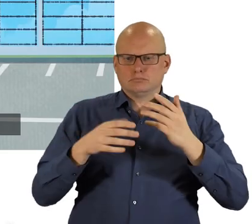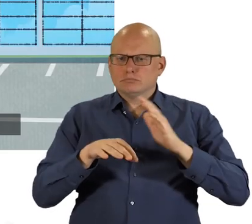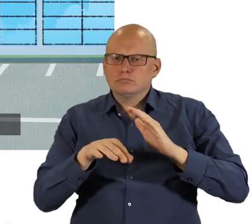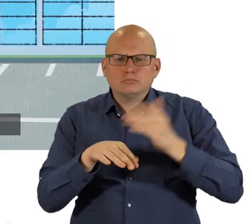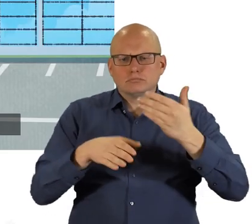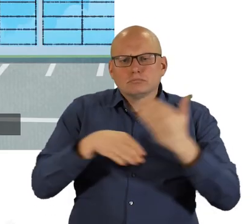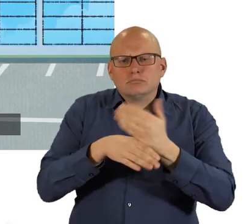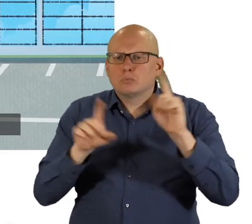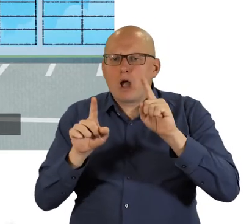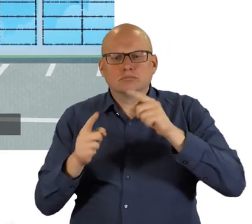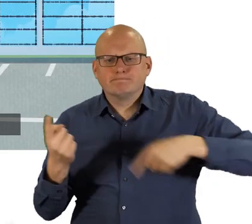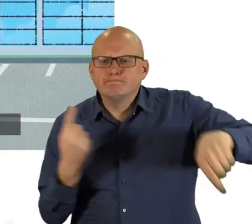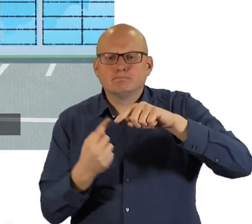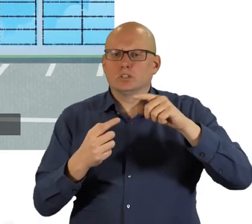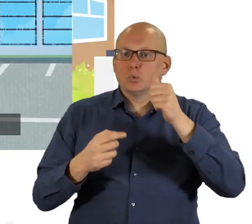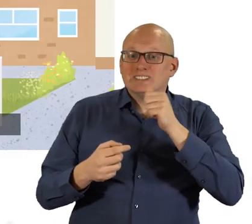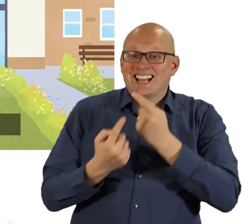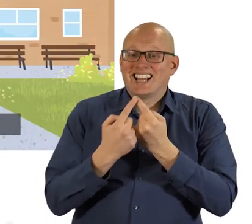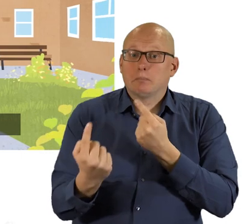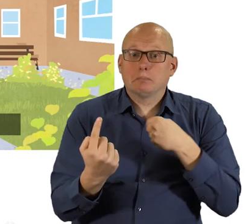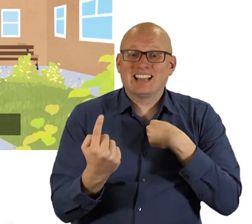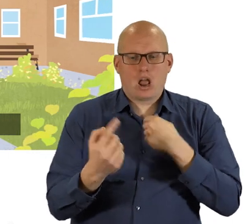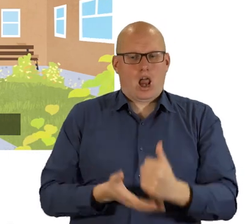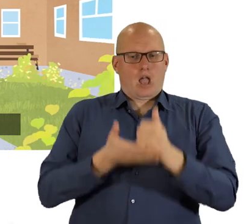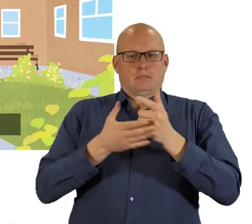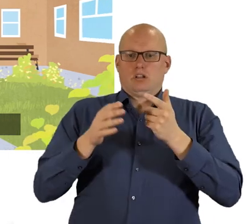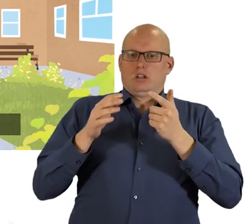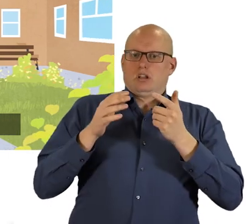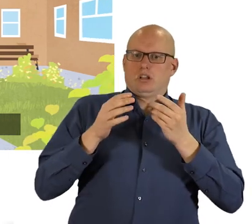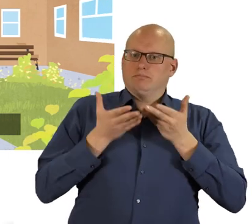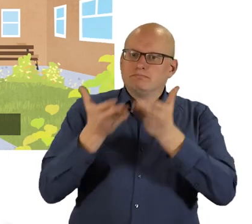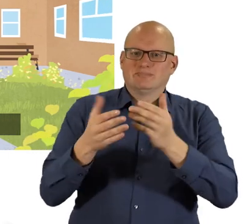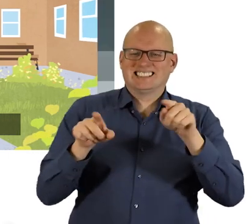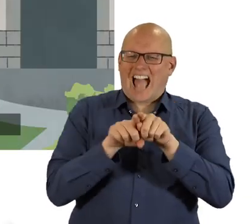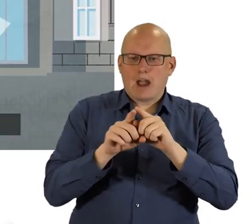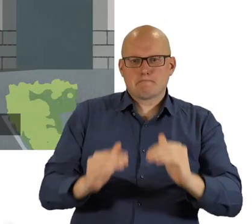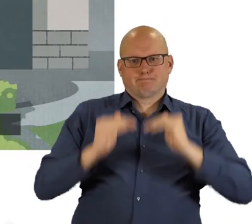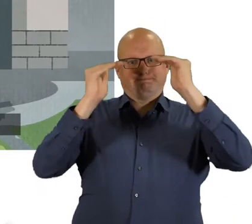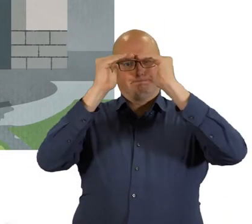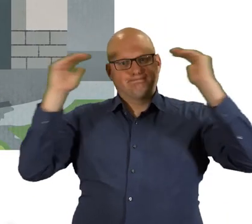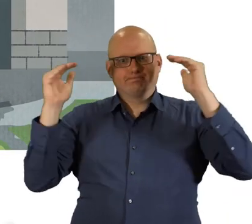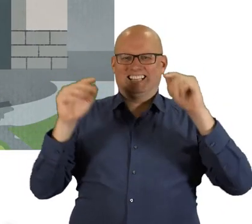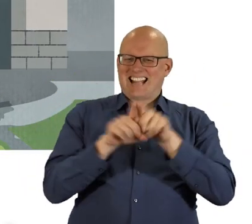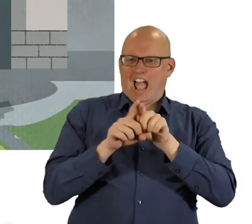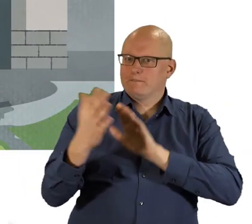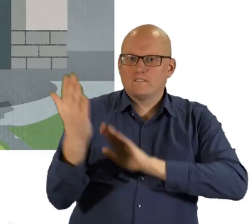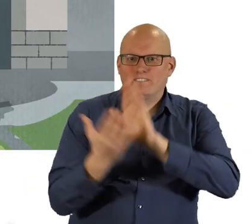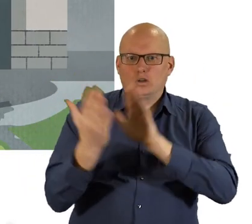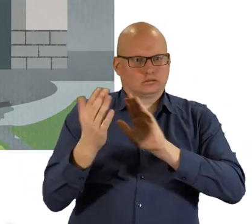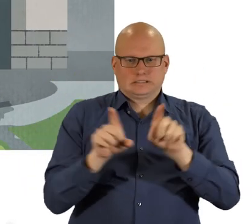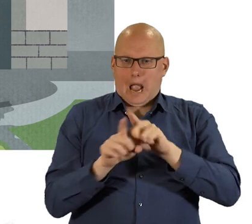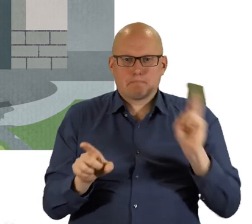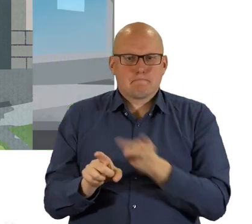Whichever sector you work in, using Near Me allows you to give the same high standard of service as a traditional